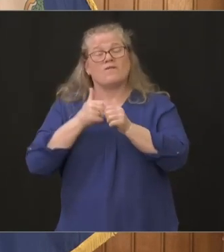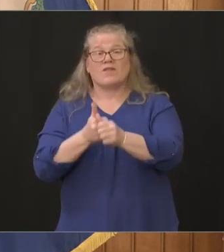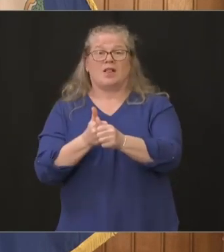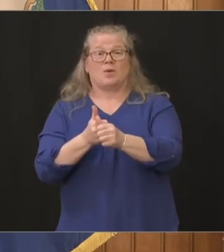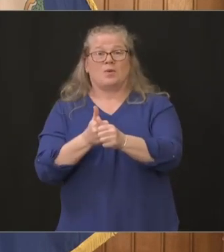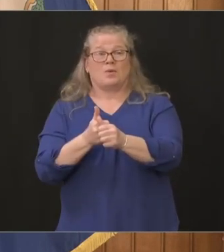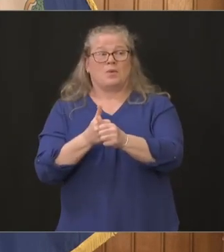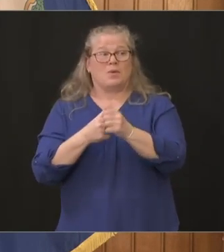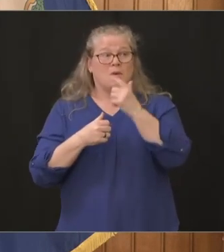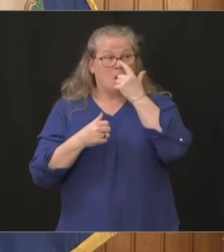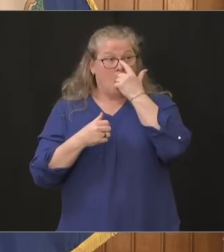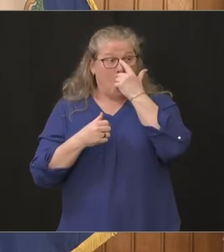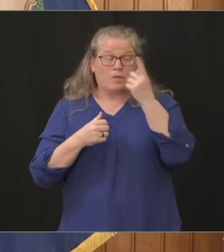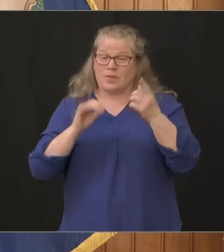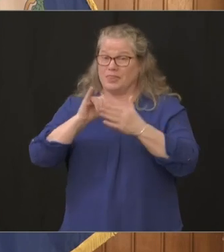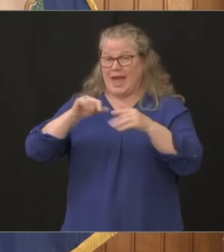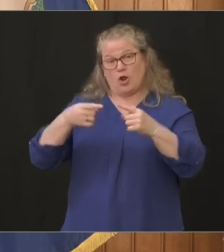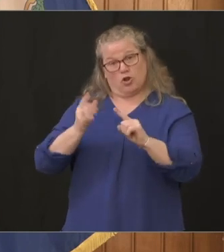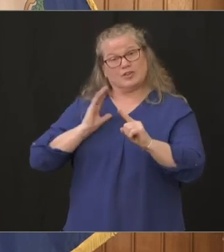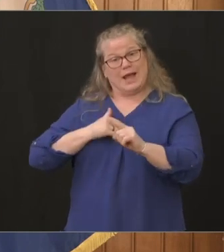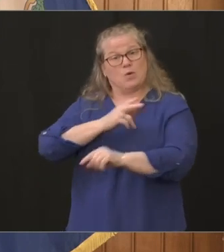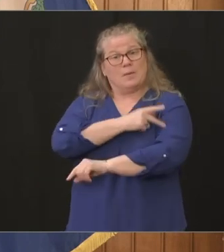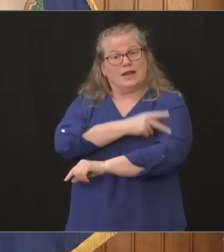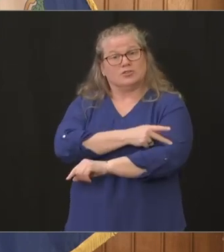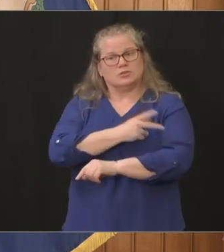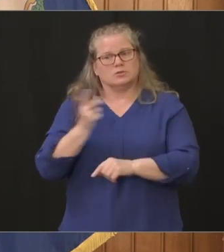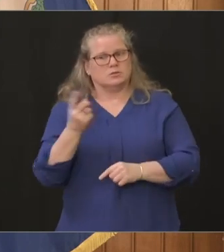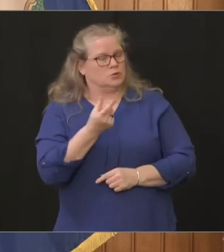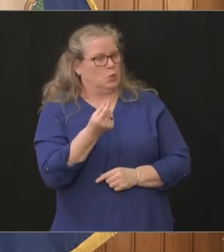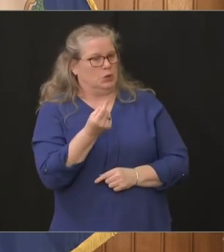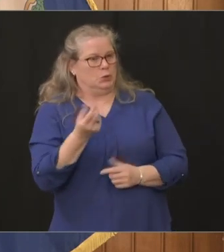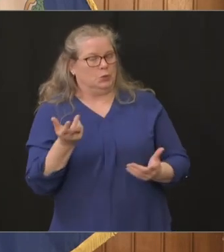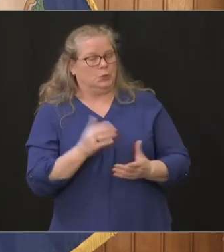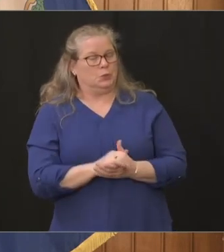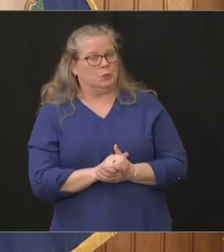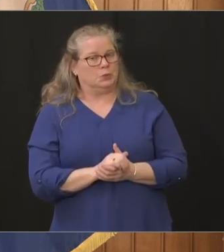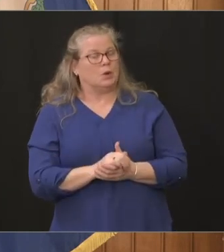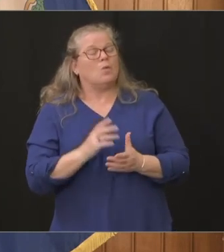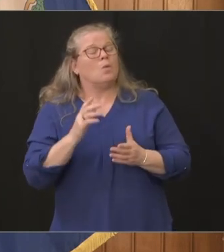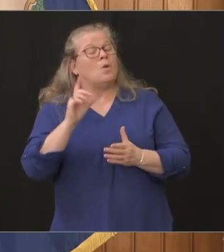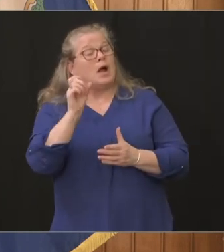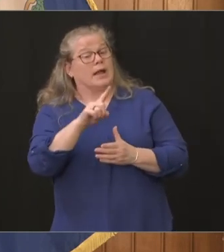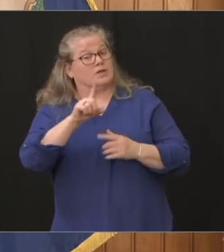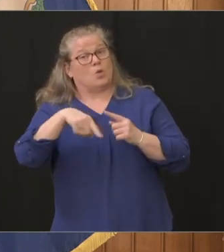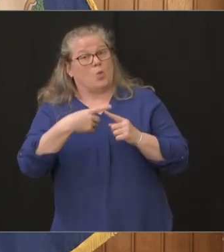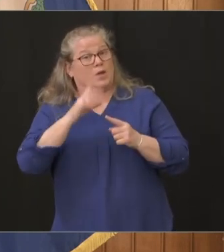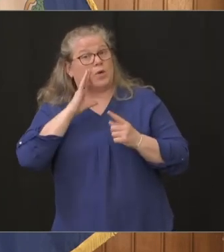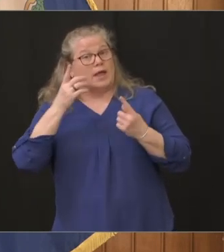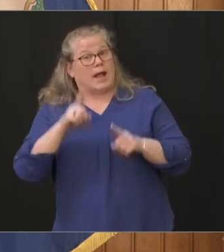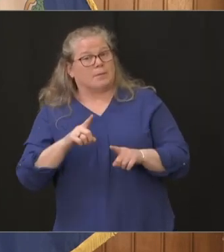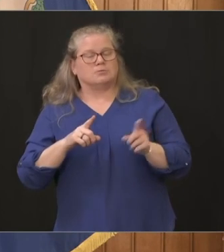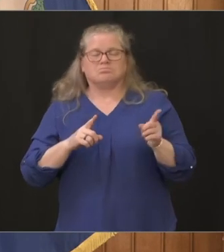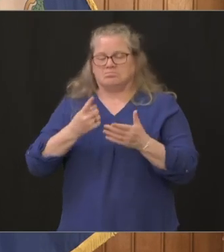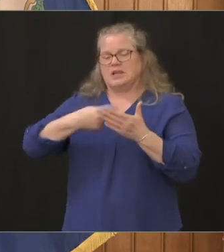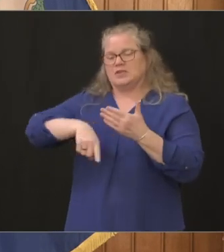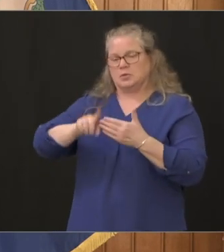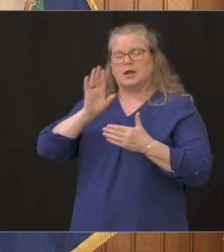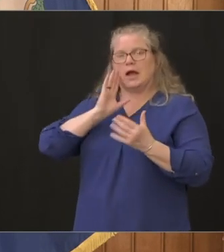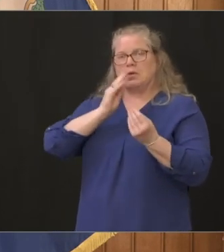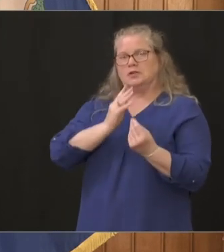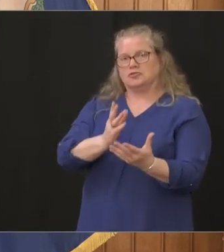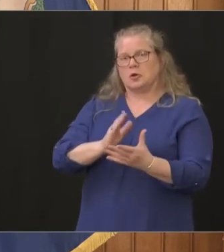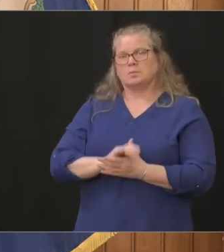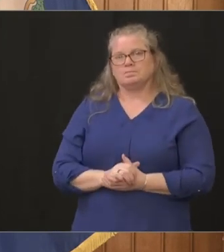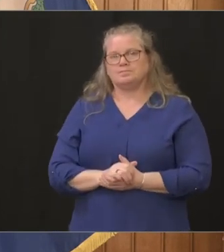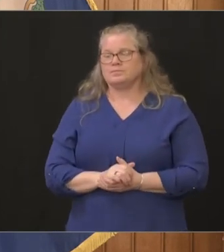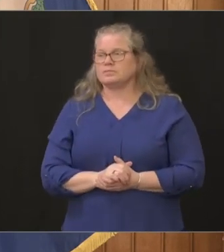so we can do it what when will happen i guess is the question i'll let you know next week all right governor earlier this